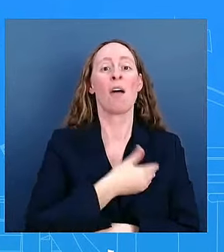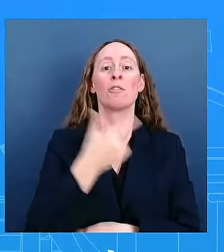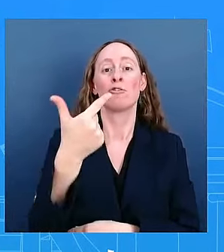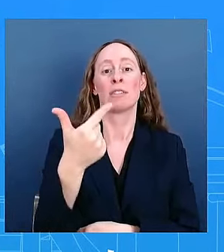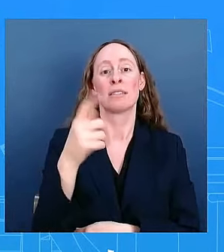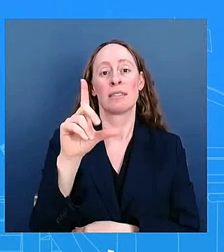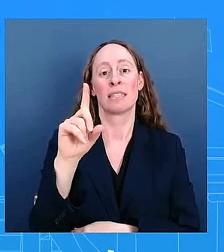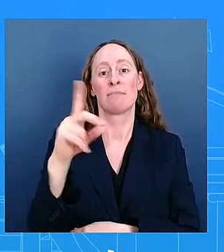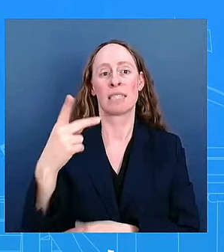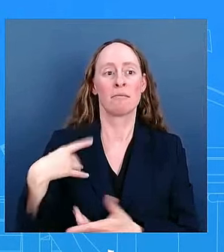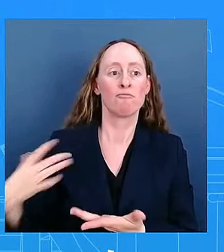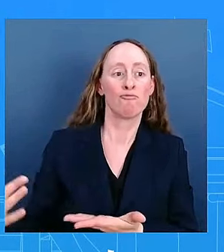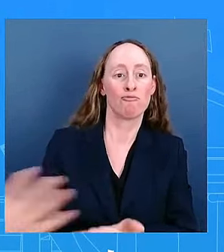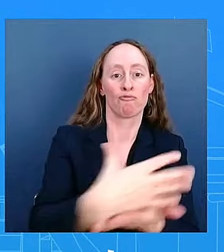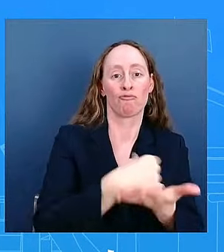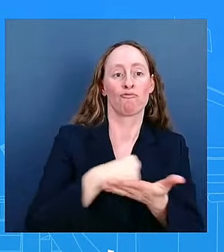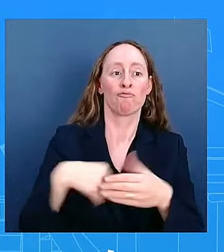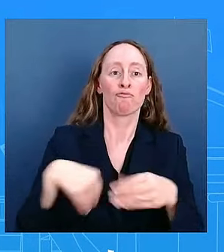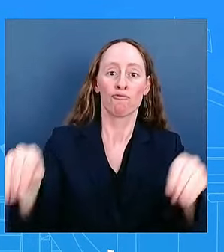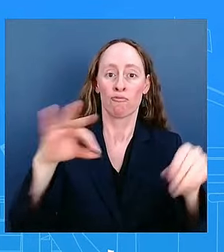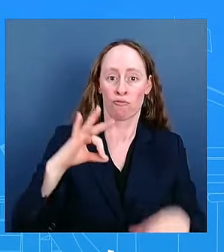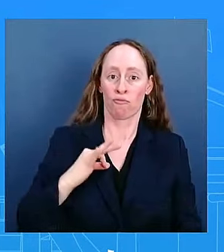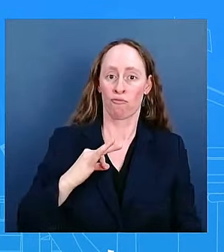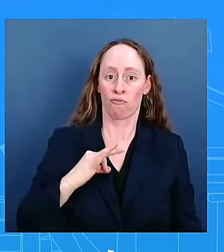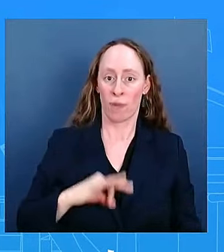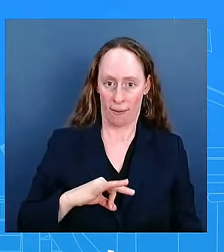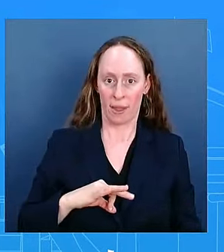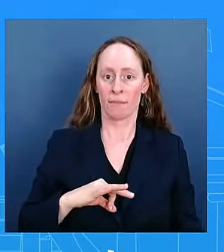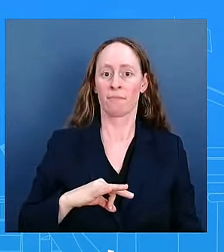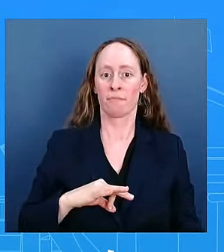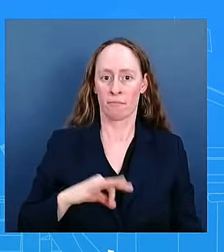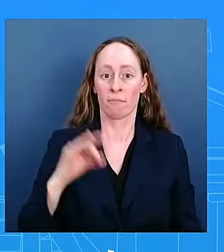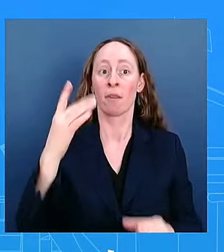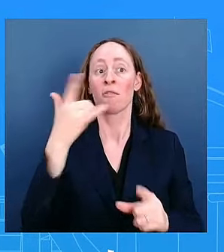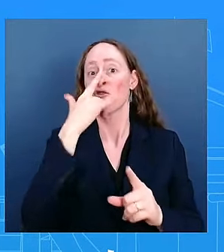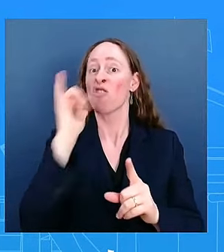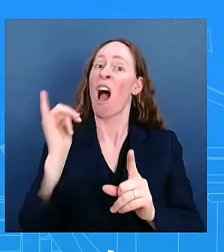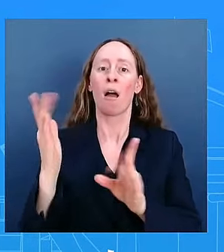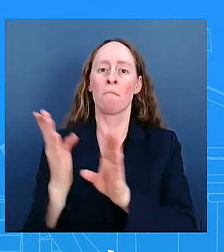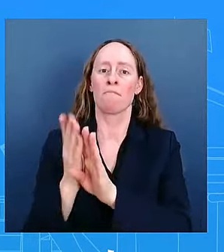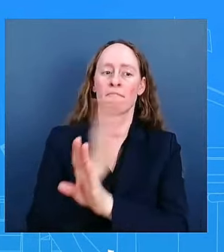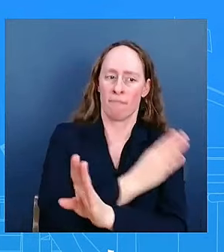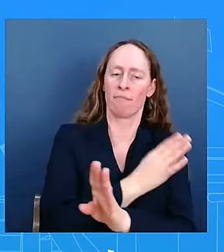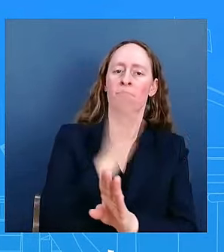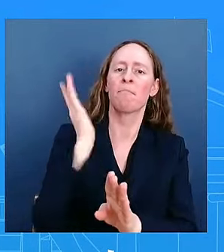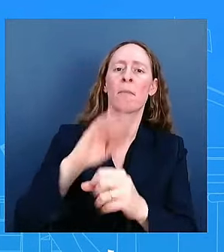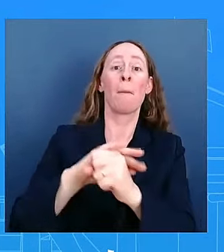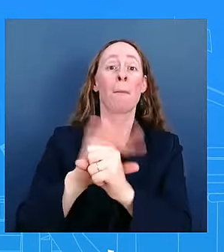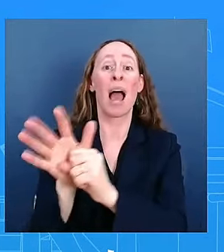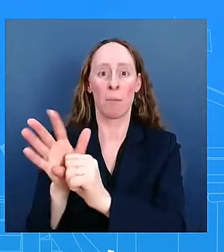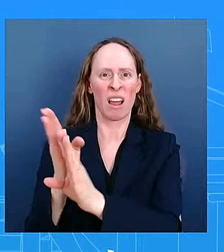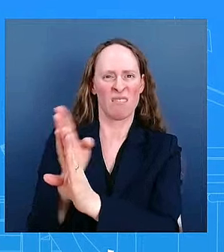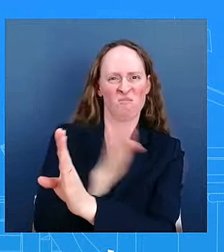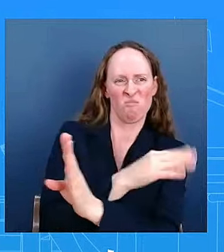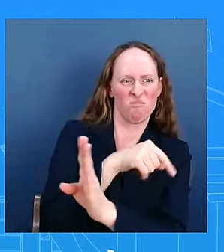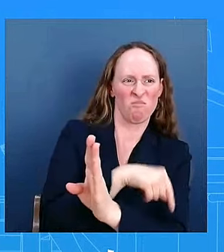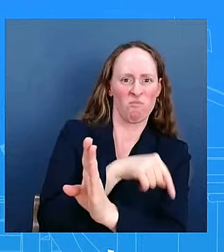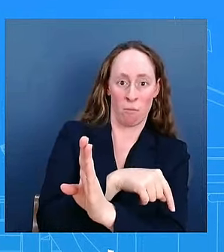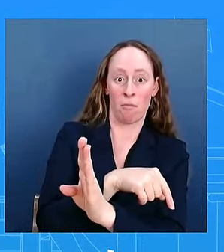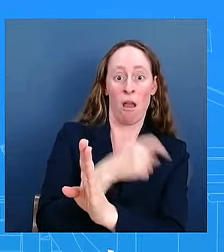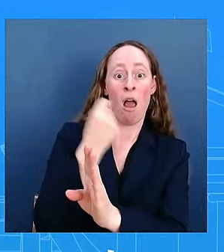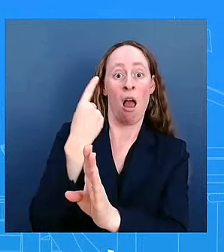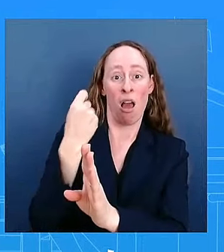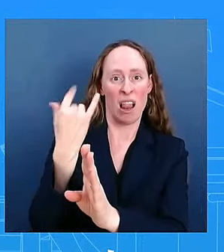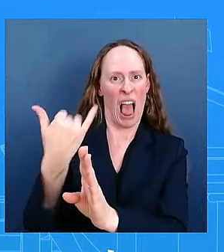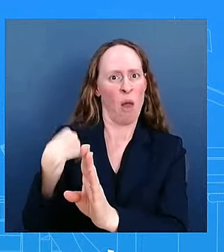last pre-pandemic forecast today's level is nine thousand eight hundred uh dollars higher per capita